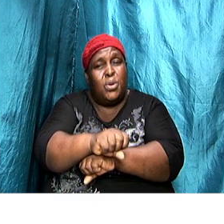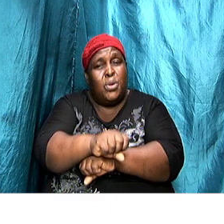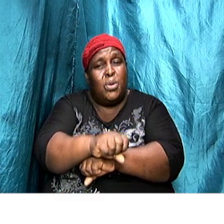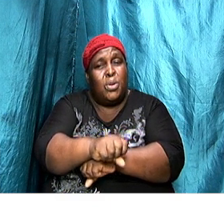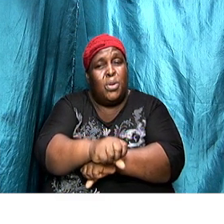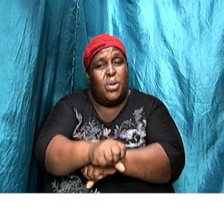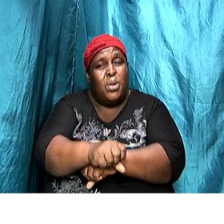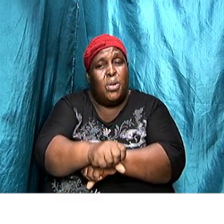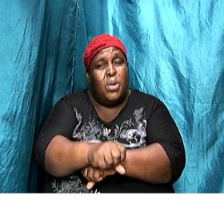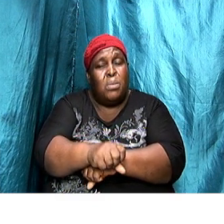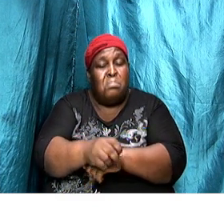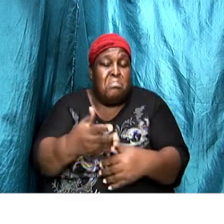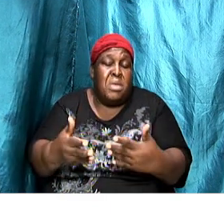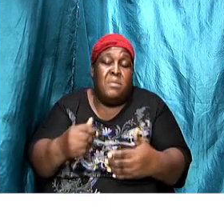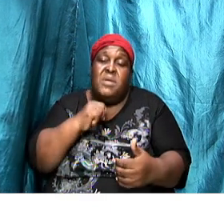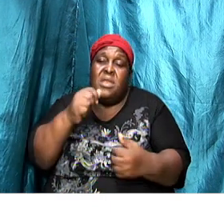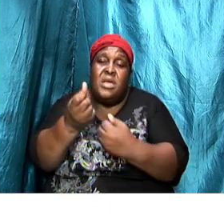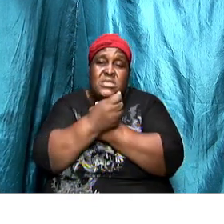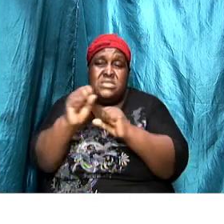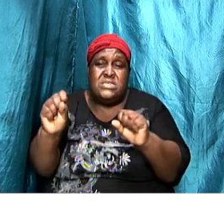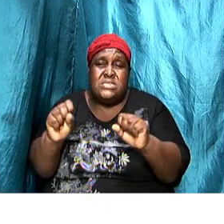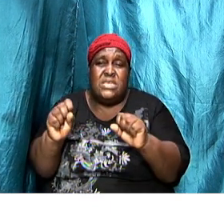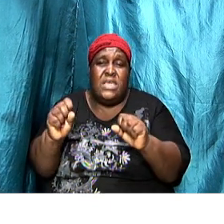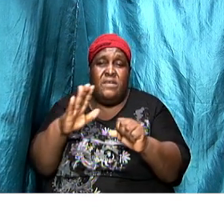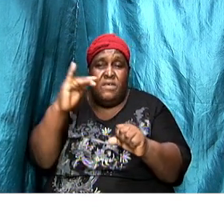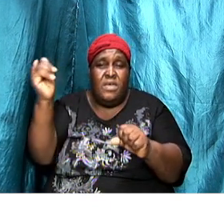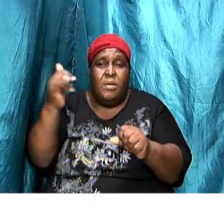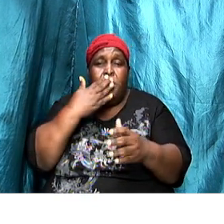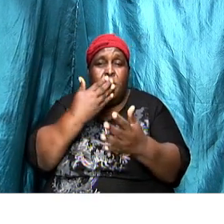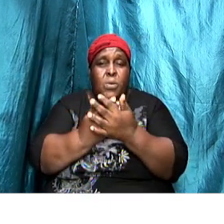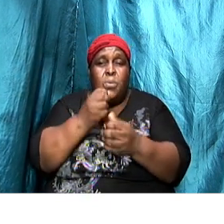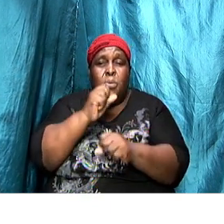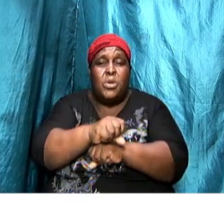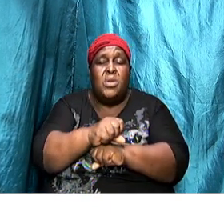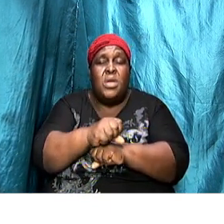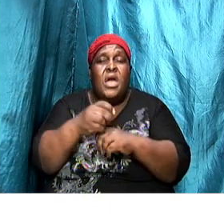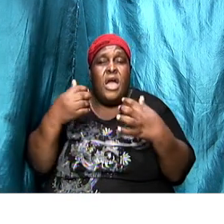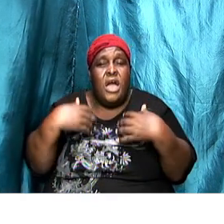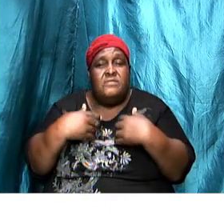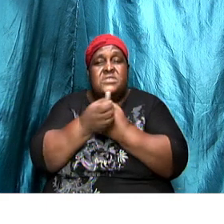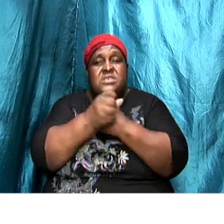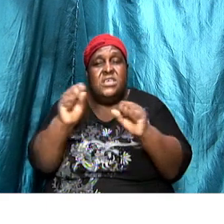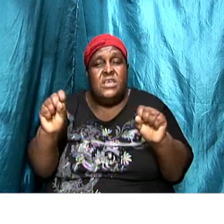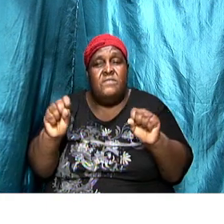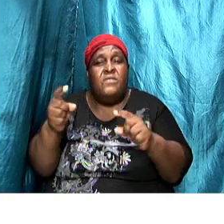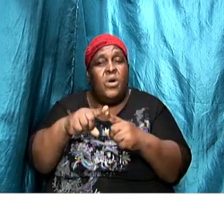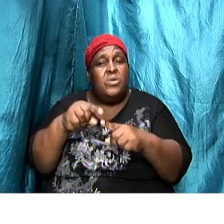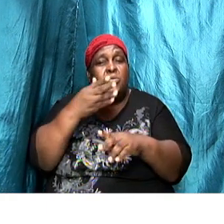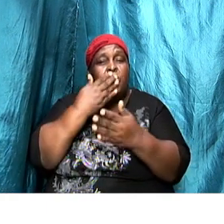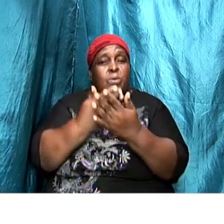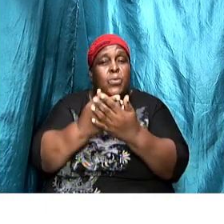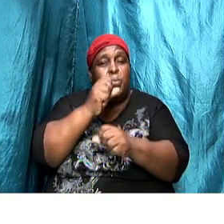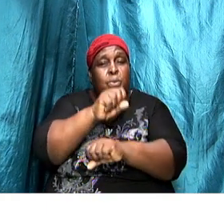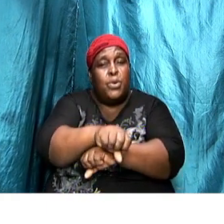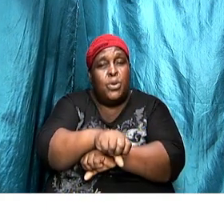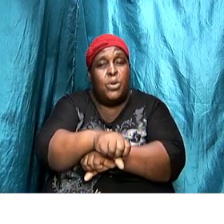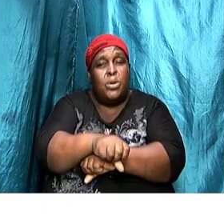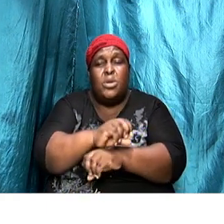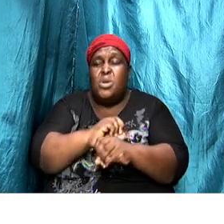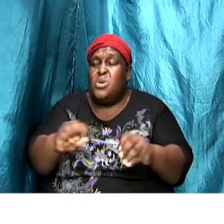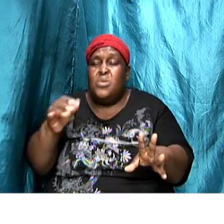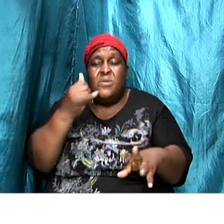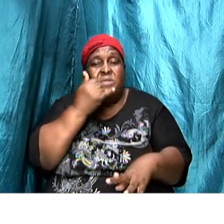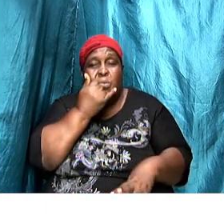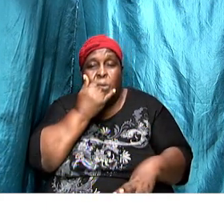saved by good works but now having been saved we are saved unto good works so that there is nothing